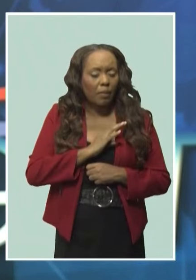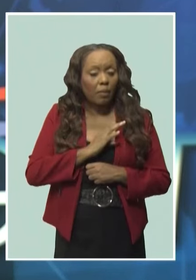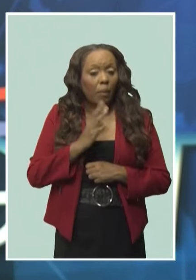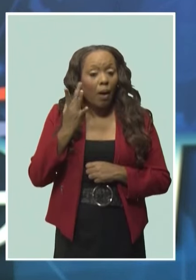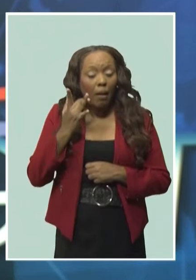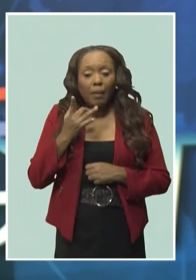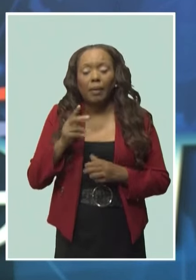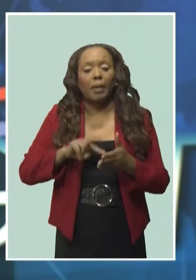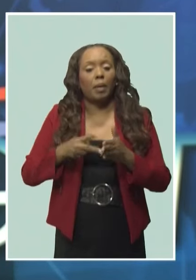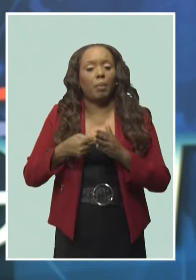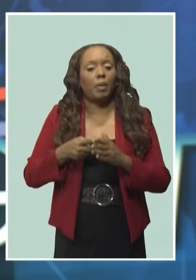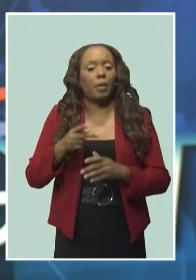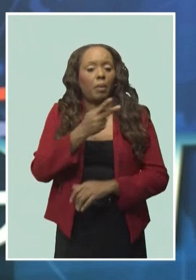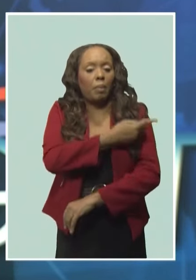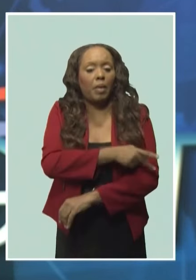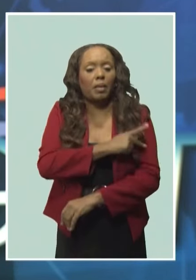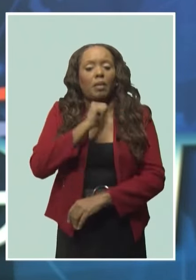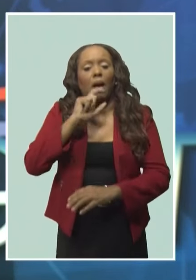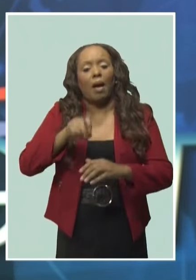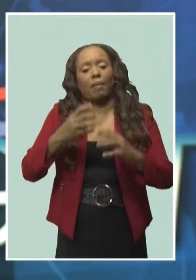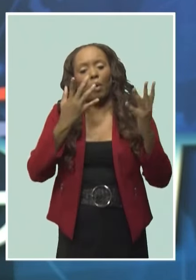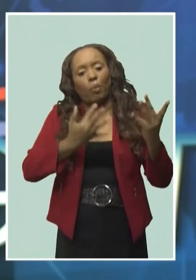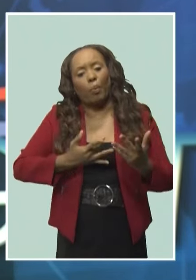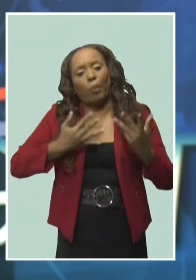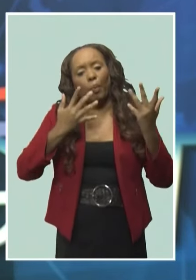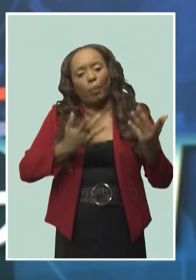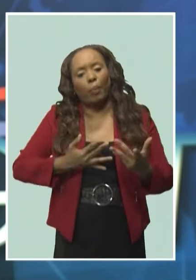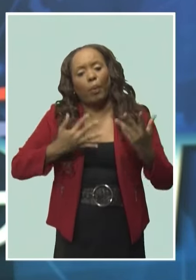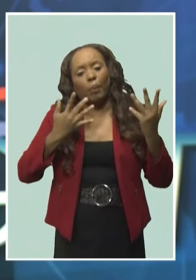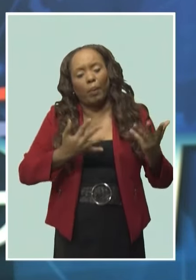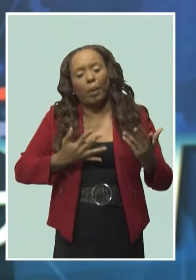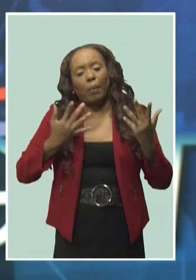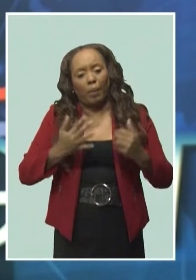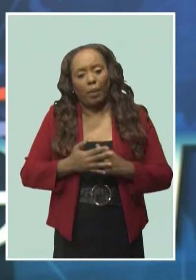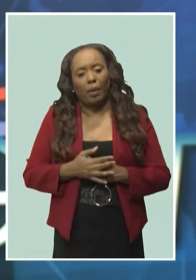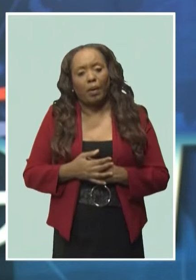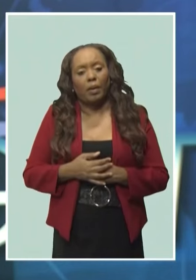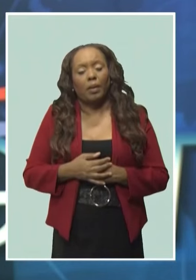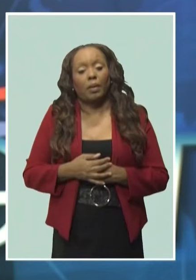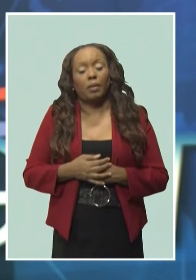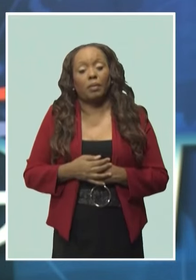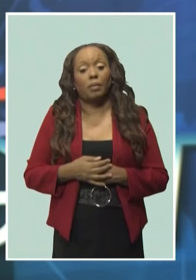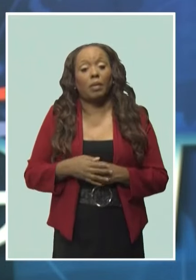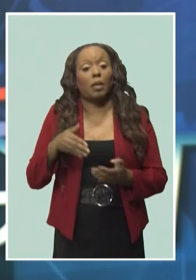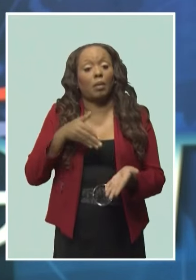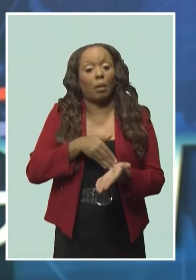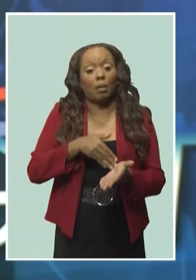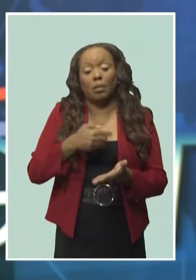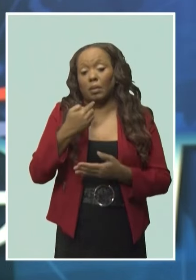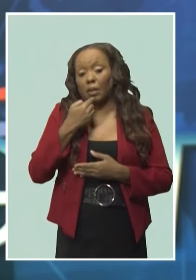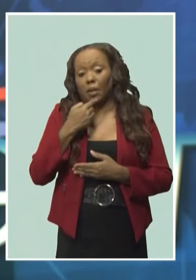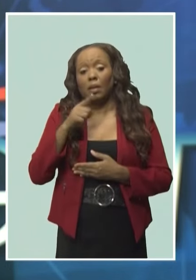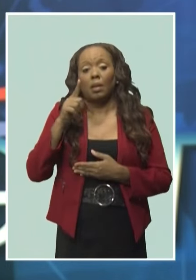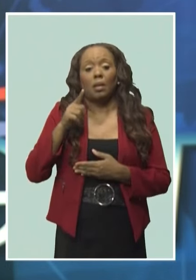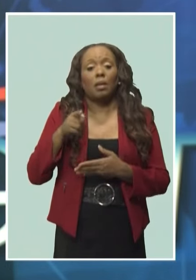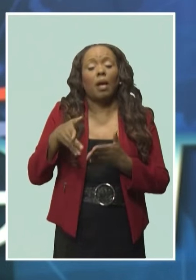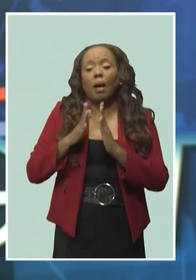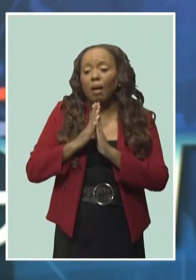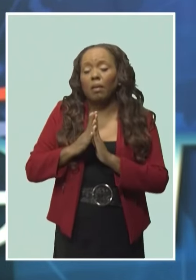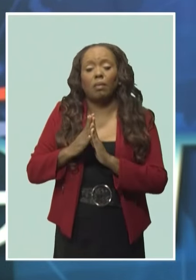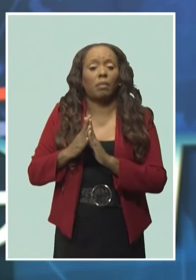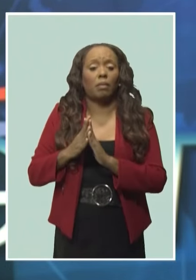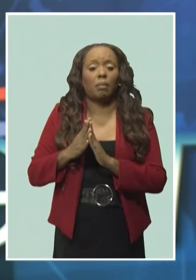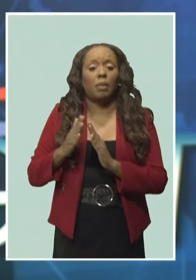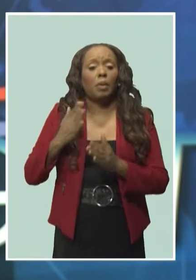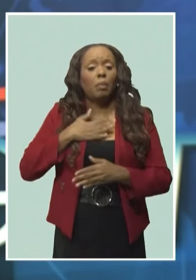department at the Queen Elizabeth Hospital, Dr Anne-Marie Cruickshank. She says requests have been made for additional manpower in a number of